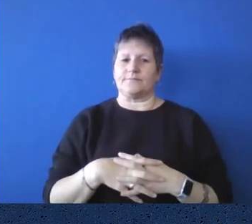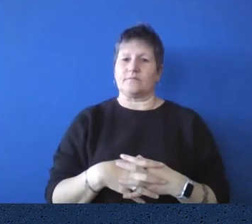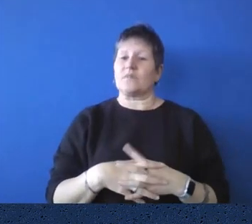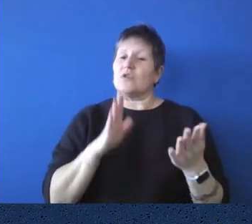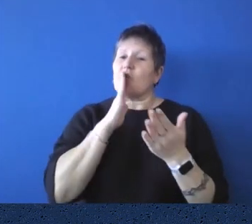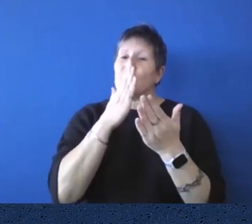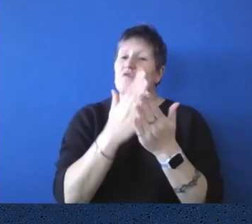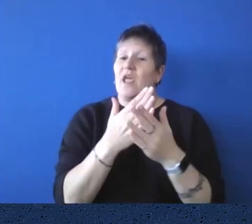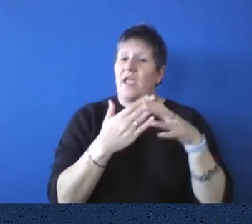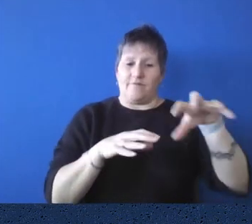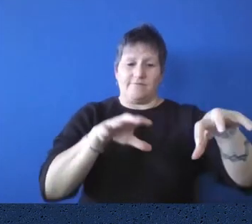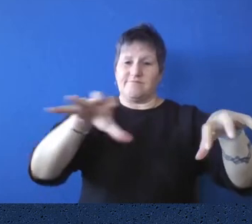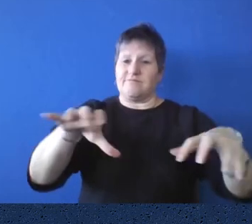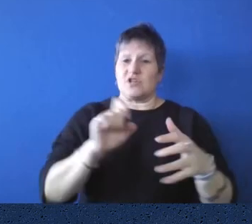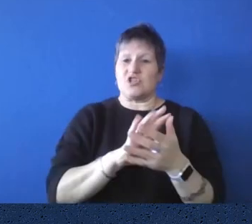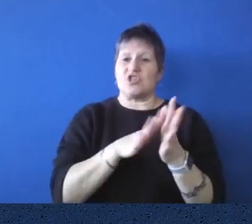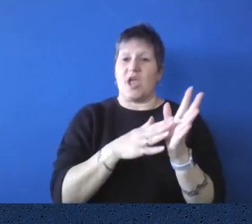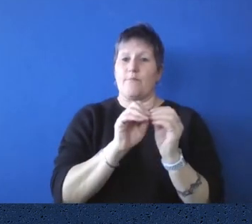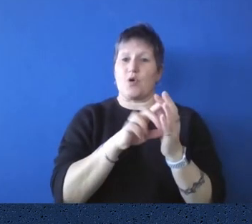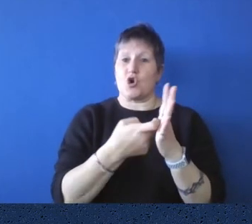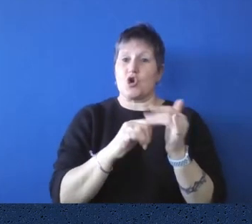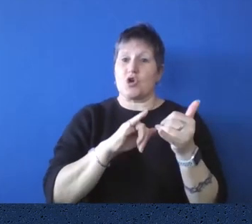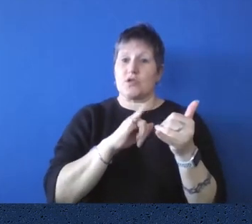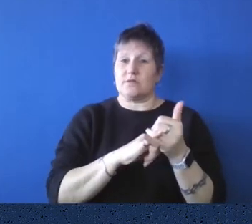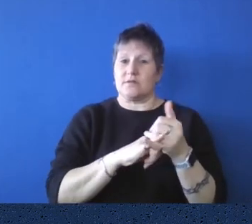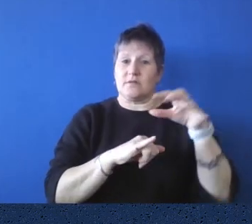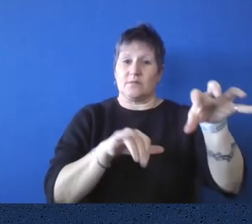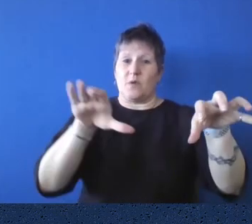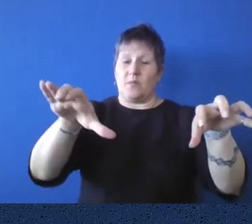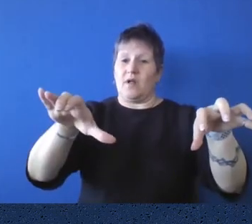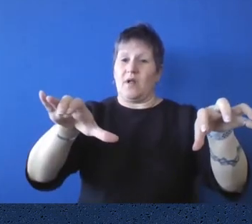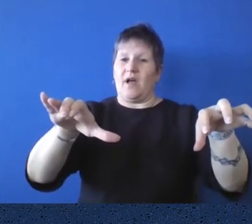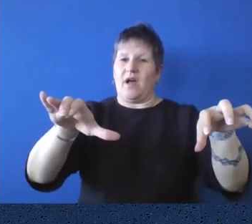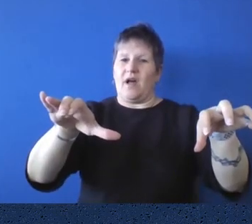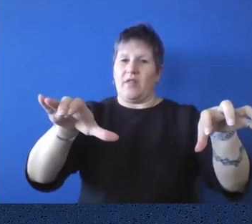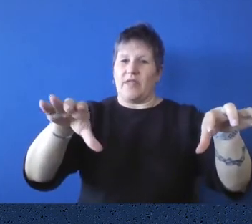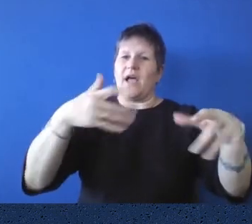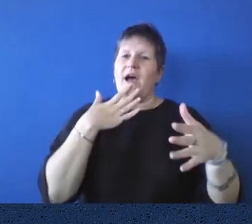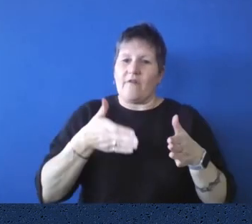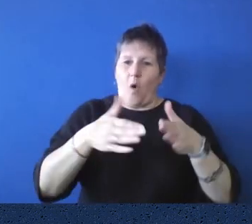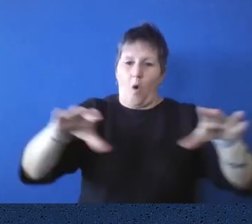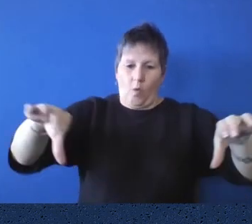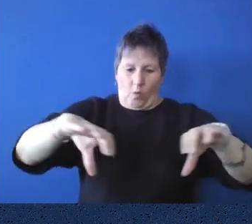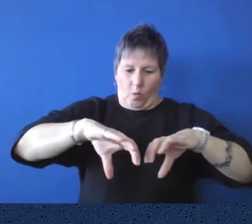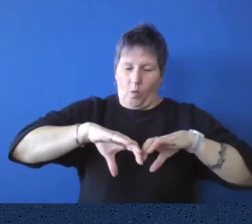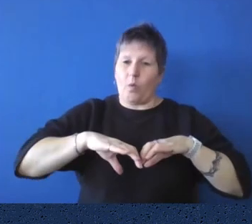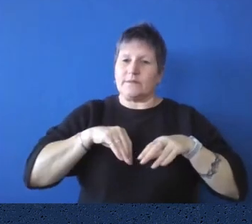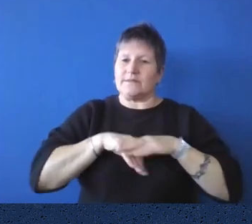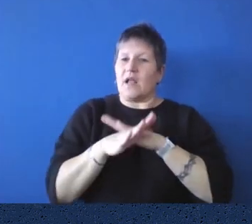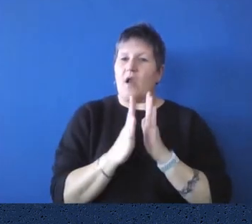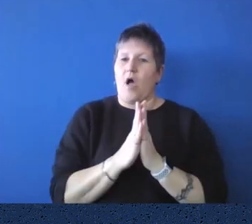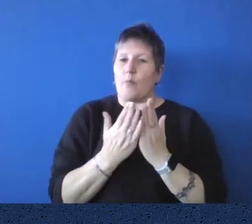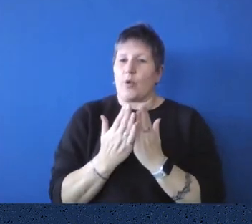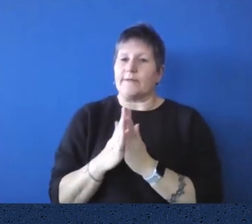of the chambers and you can enter, um, into a corridor that then enables you to get into the library from the chambers. Um, I guess